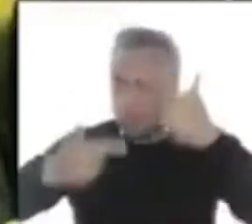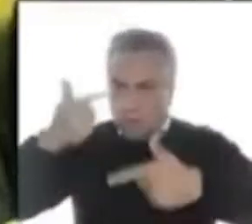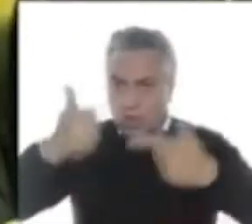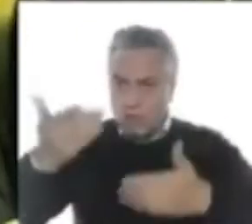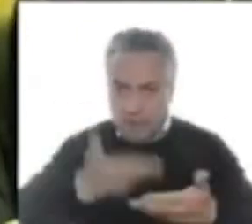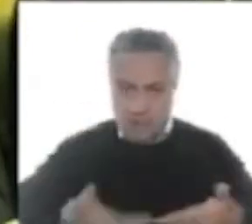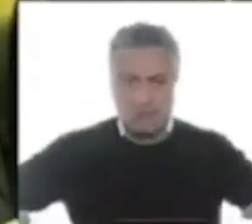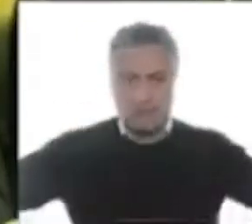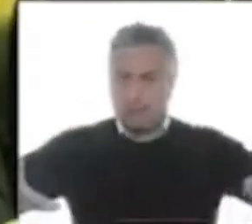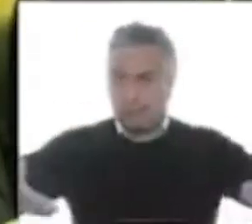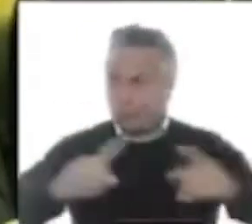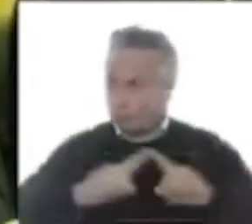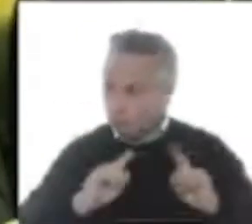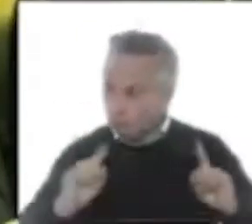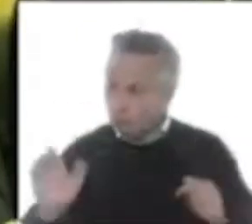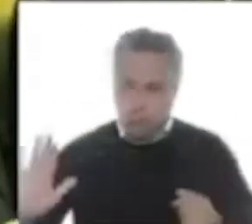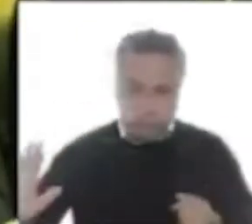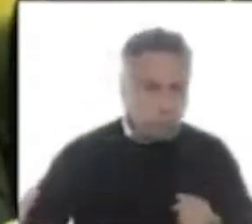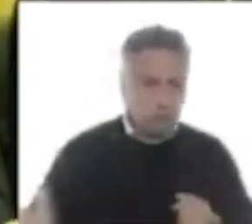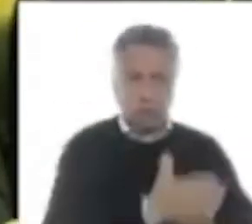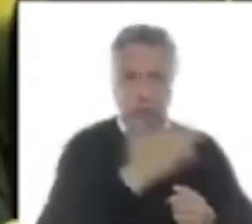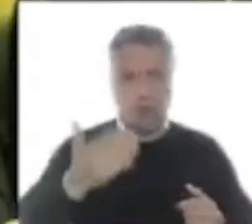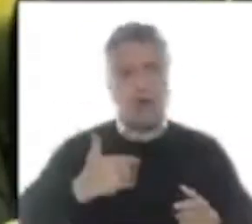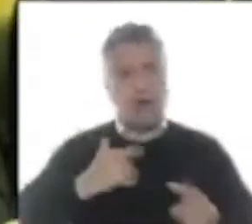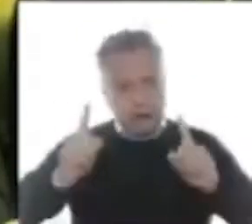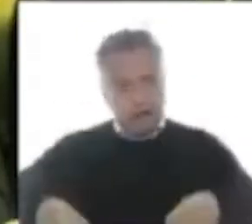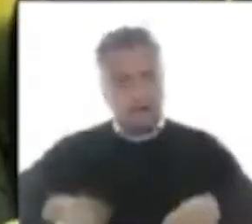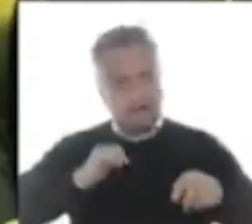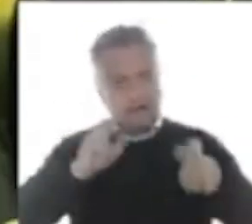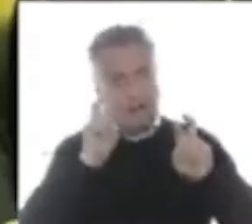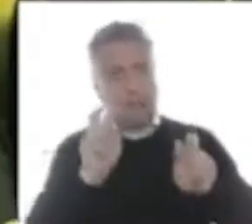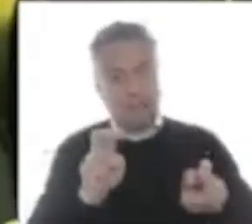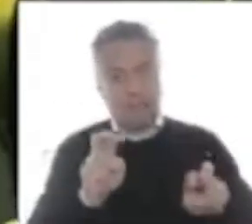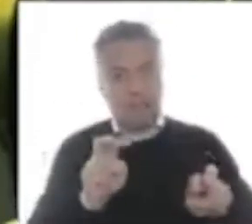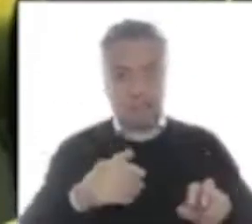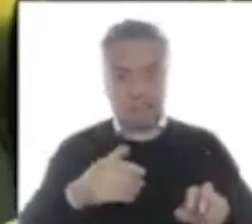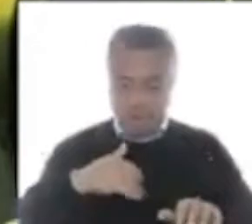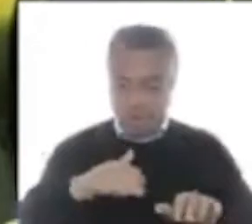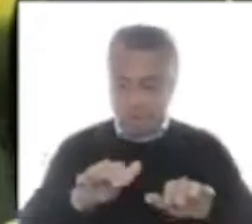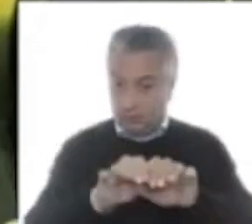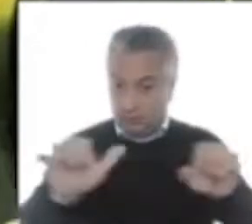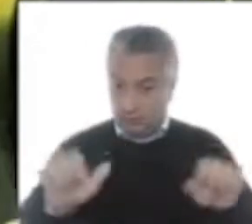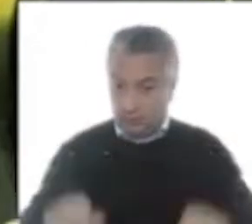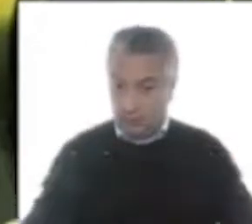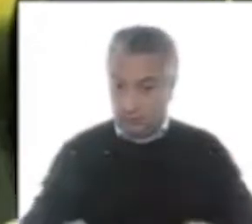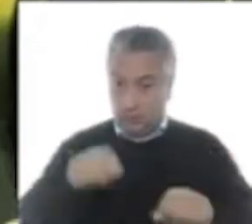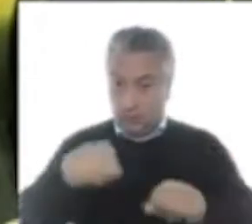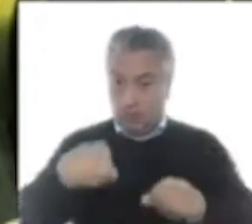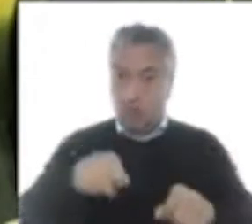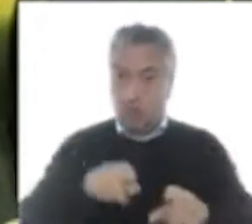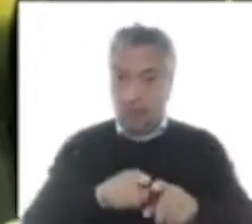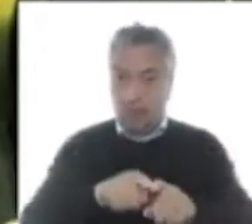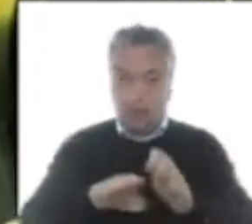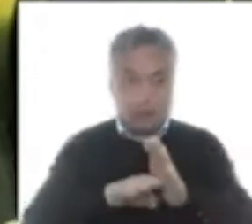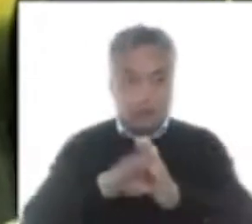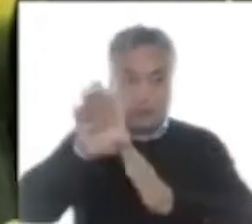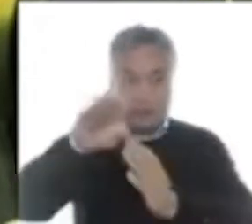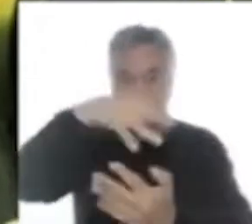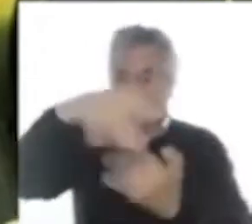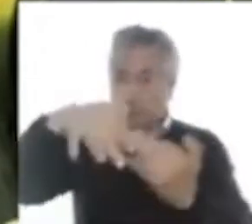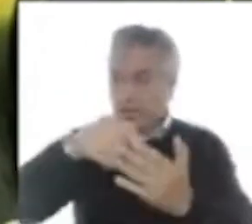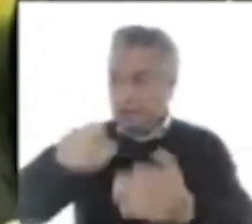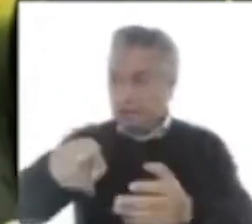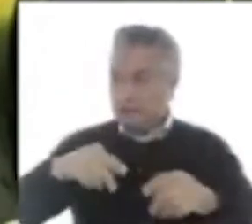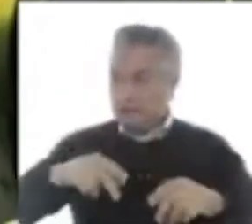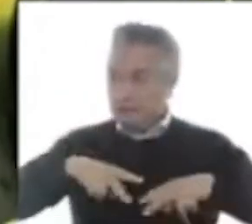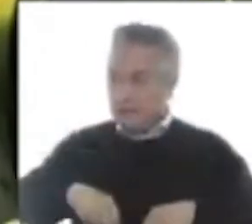while our social systems are flawed i think the mindset of social ministries regrettably those mindsets